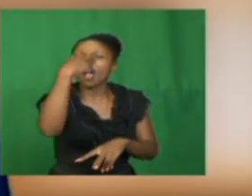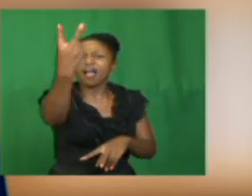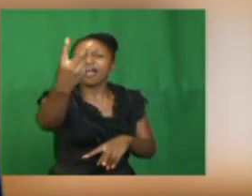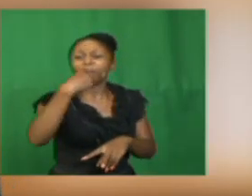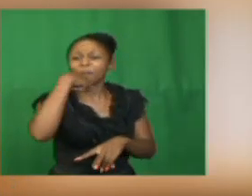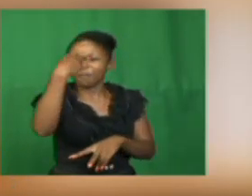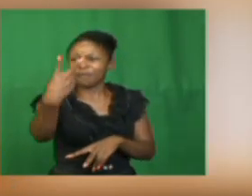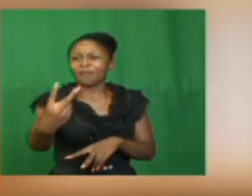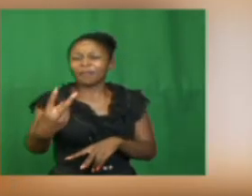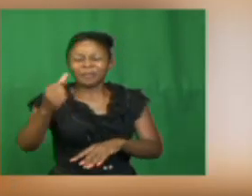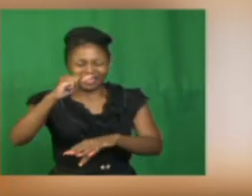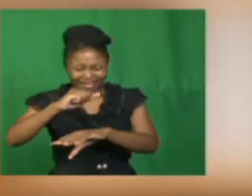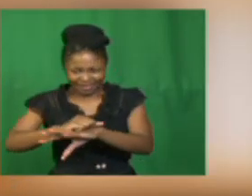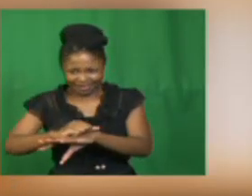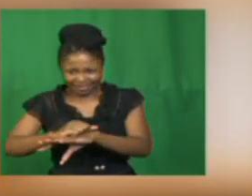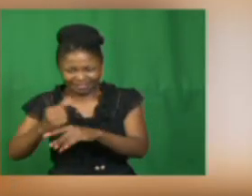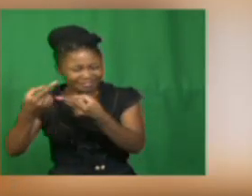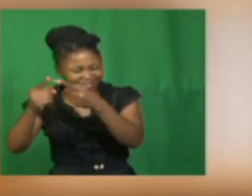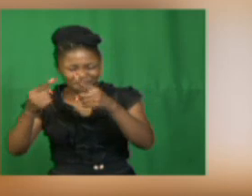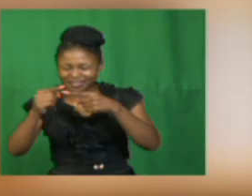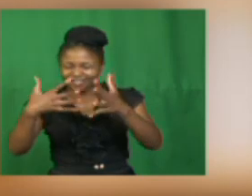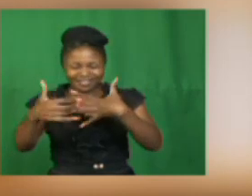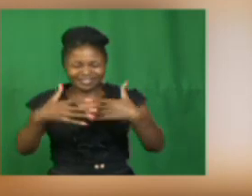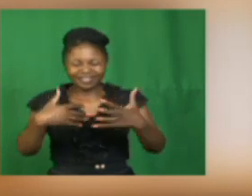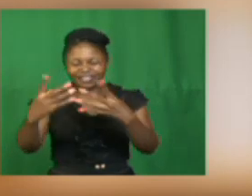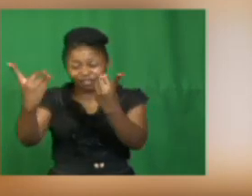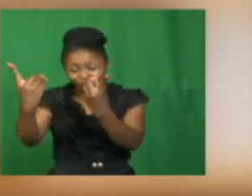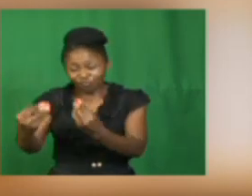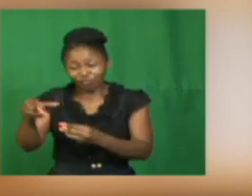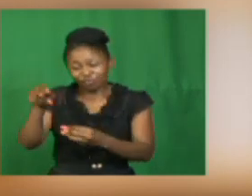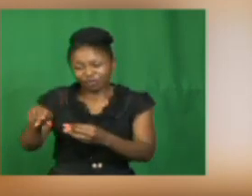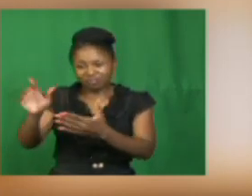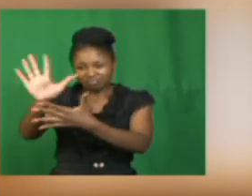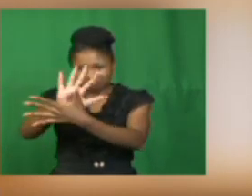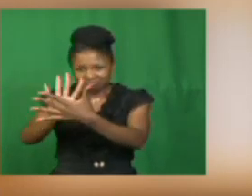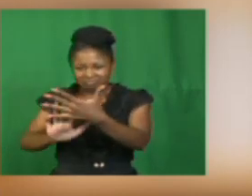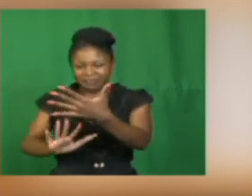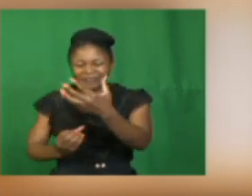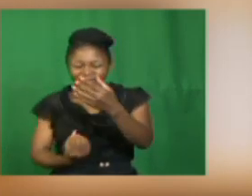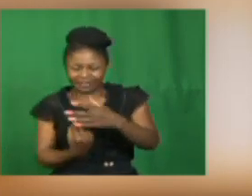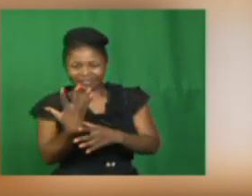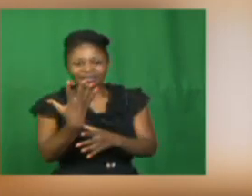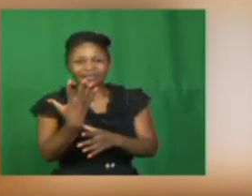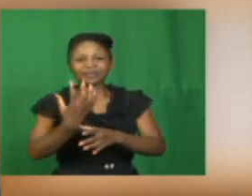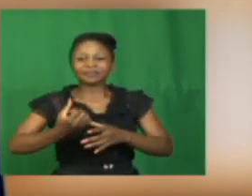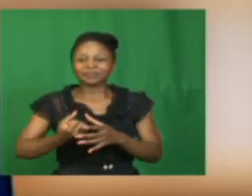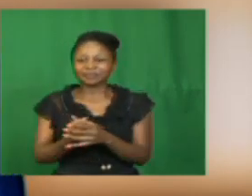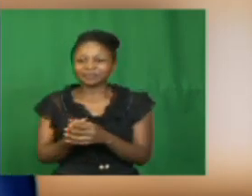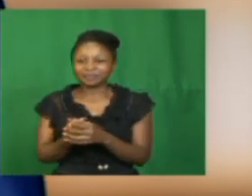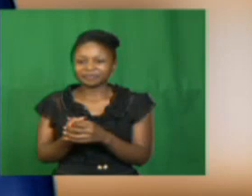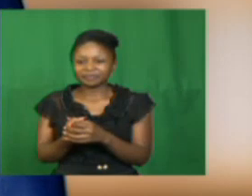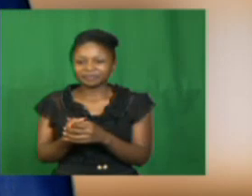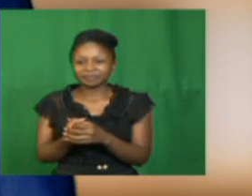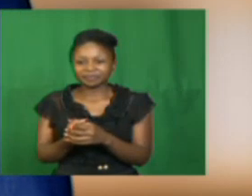Those are some of the things that the characters do in the story as it develops. Then,